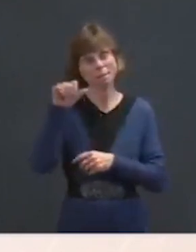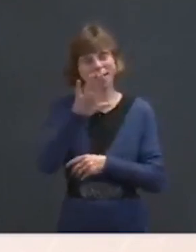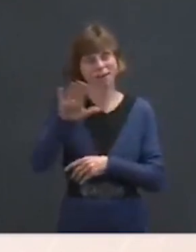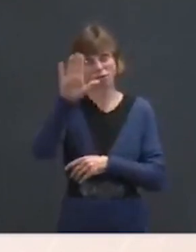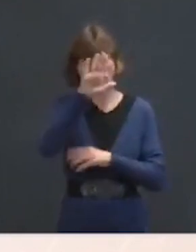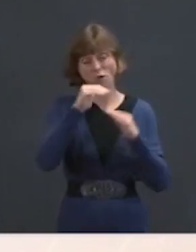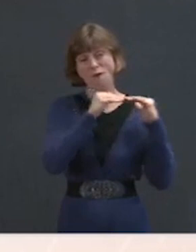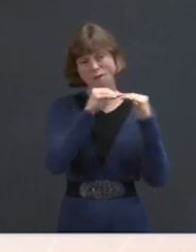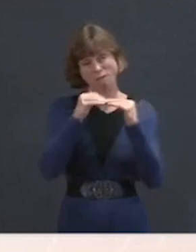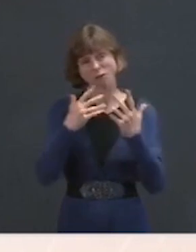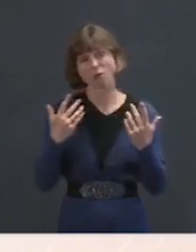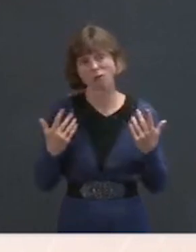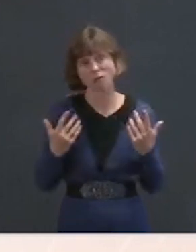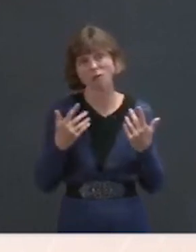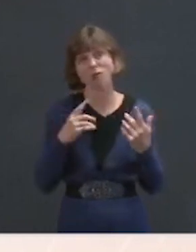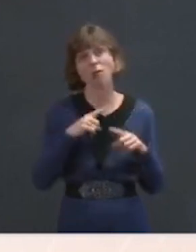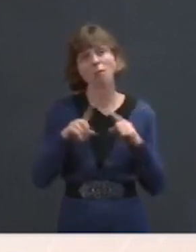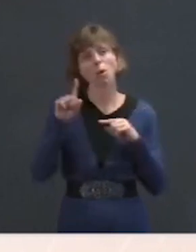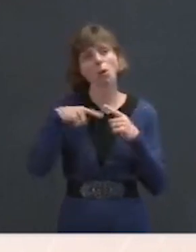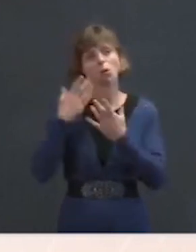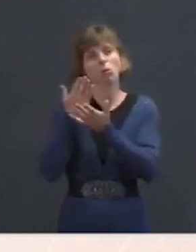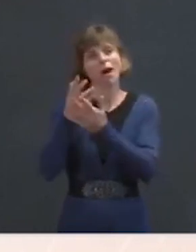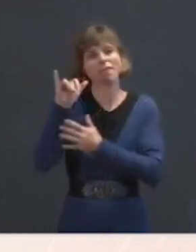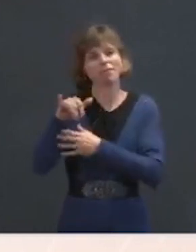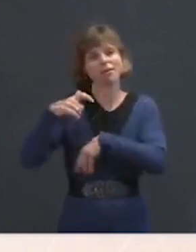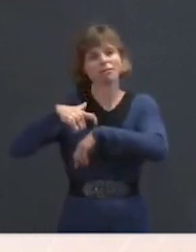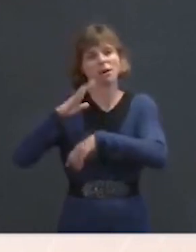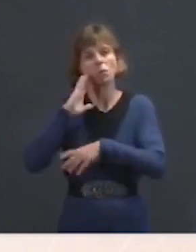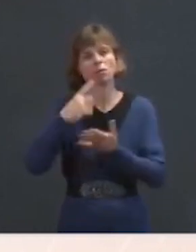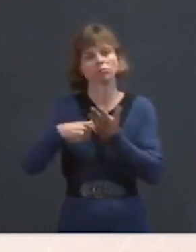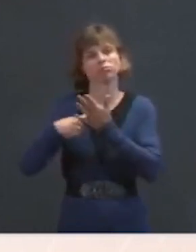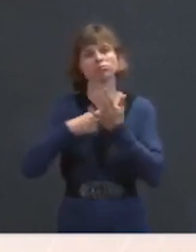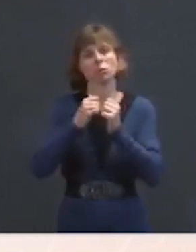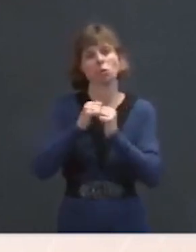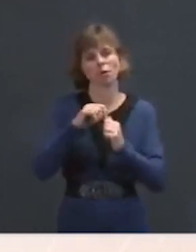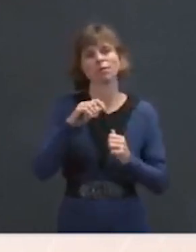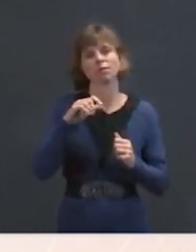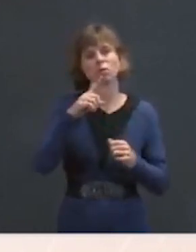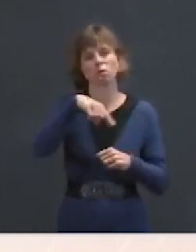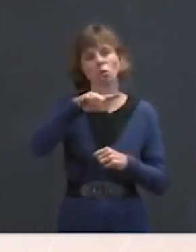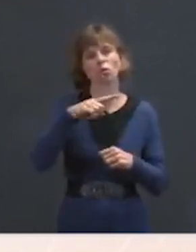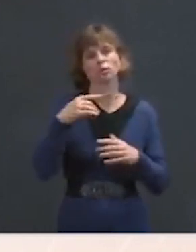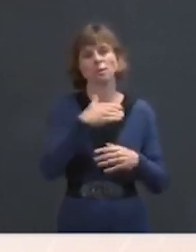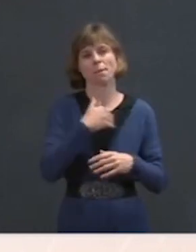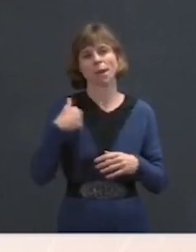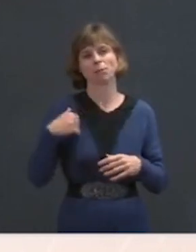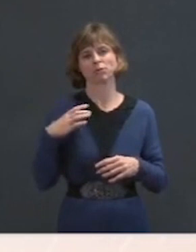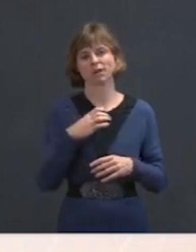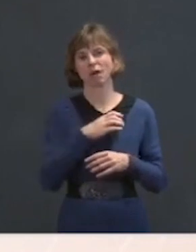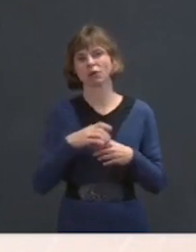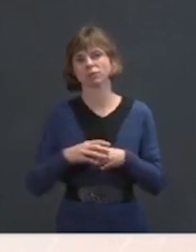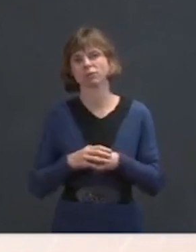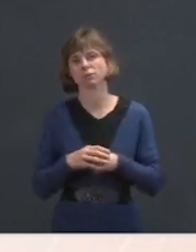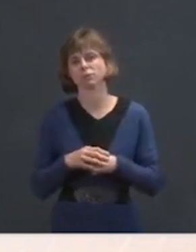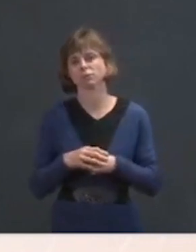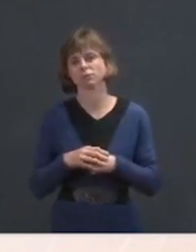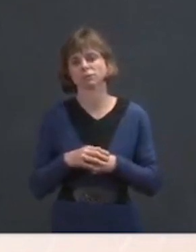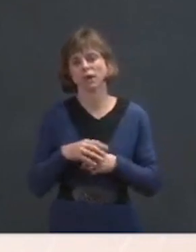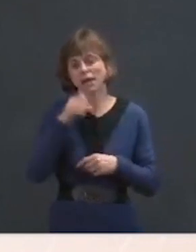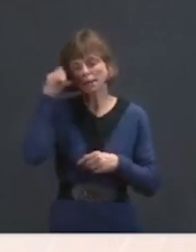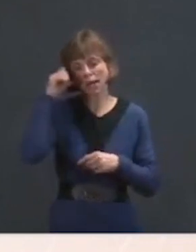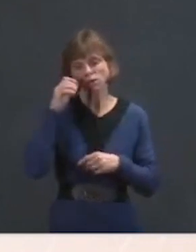that point in our agenda, he'll look forward to working with her and others in Congress. Go ahead. Thank you, Jen, very much. So yesterday, former President Trump